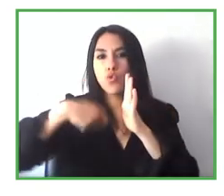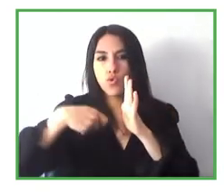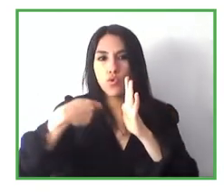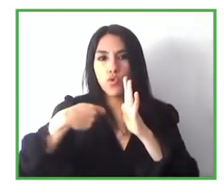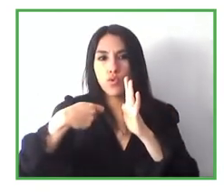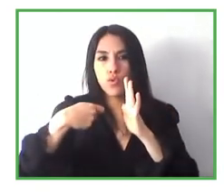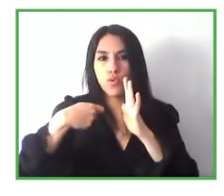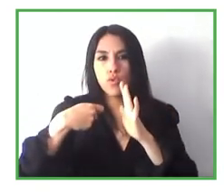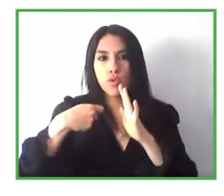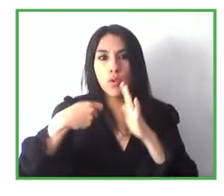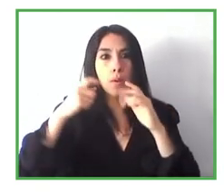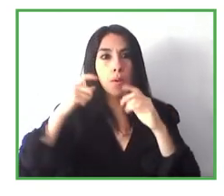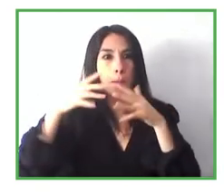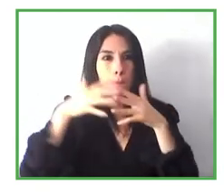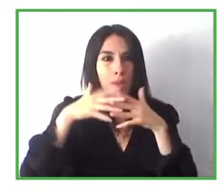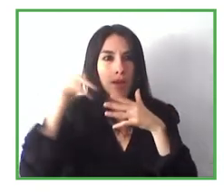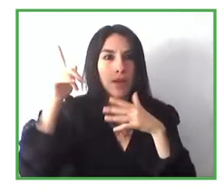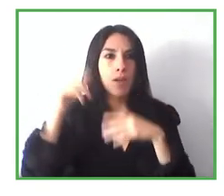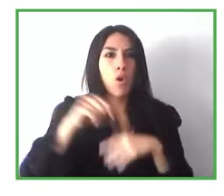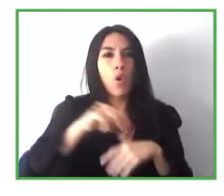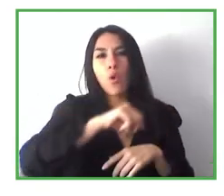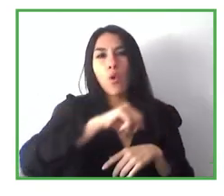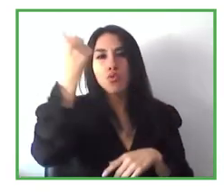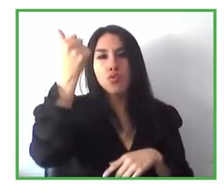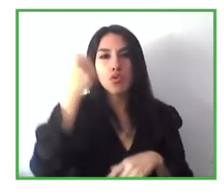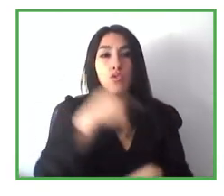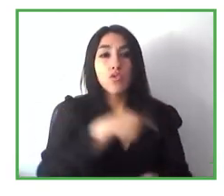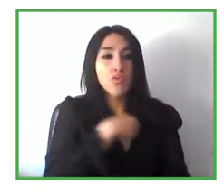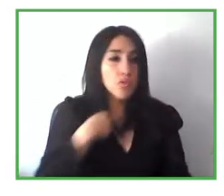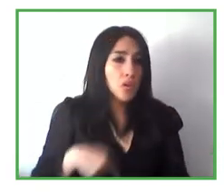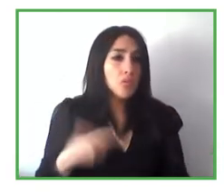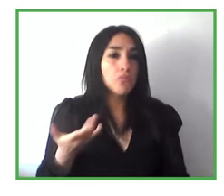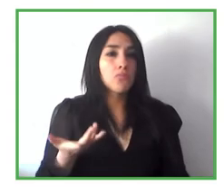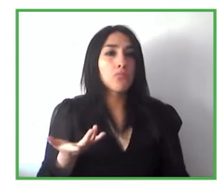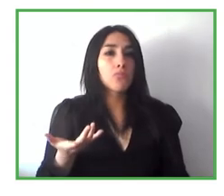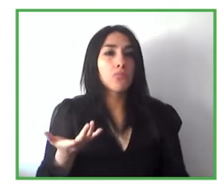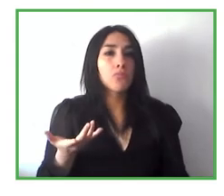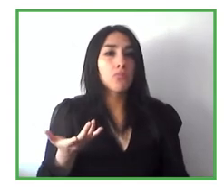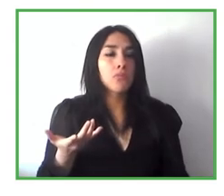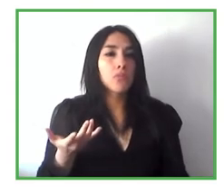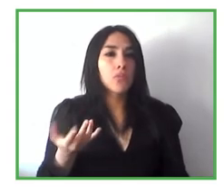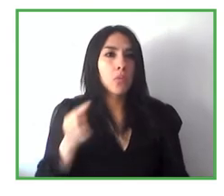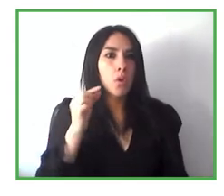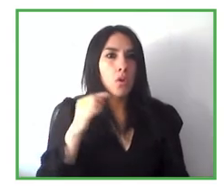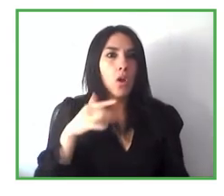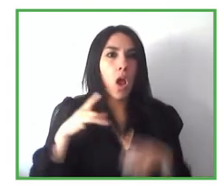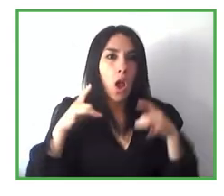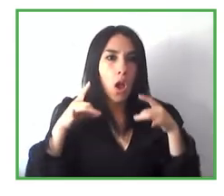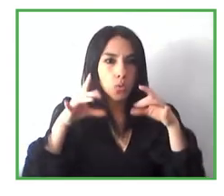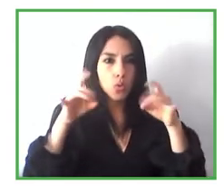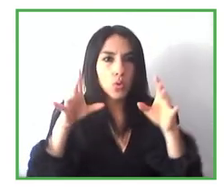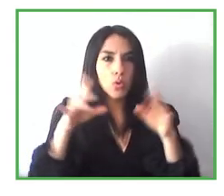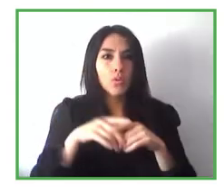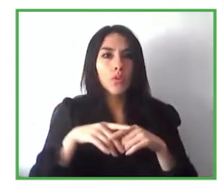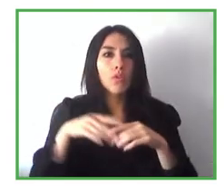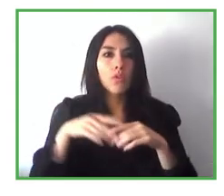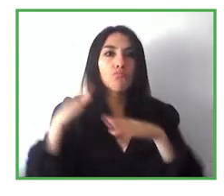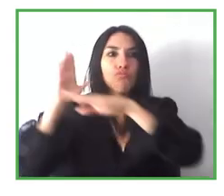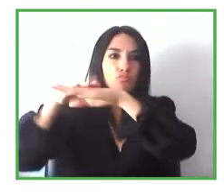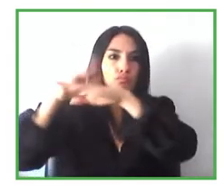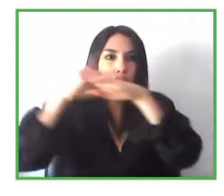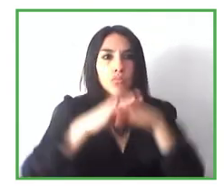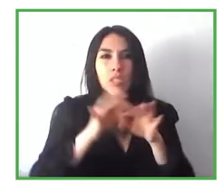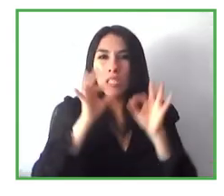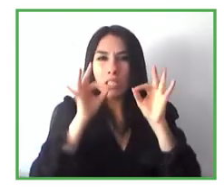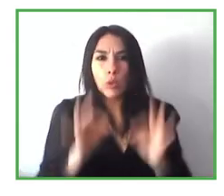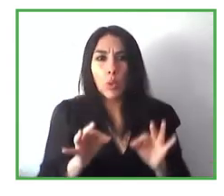in Europe, in the United States and in Japan. And in other while we will be in Australia as well. We will be able to announce that when it's official.